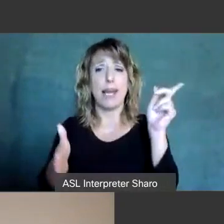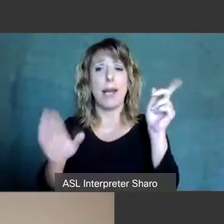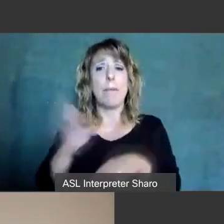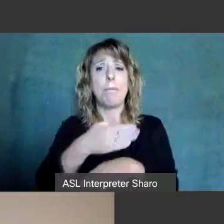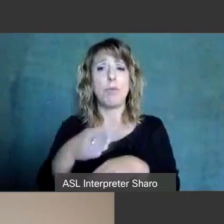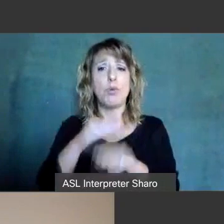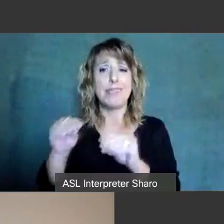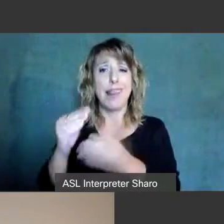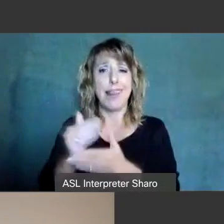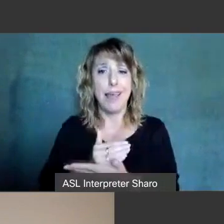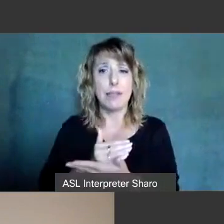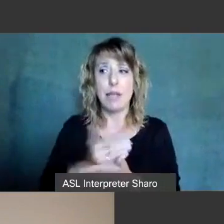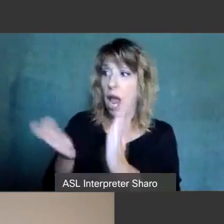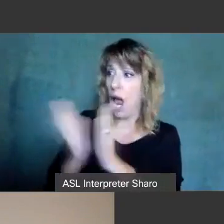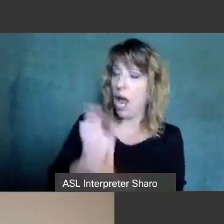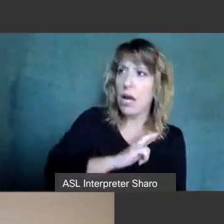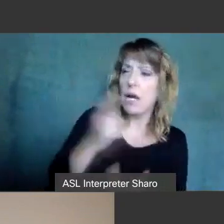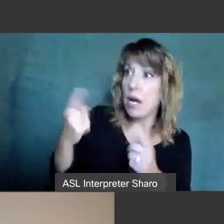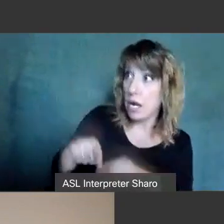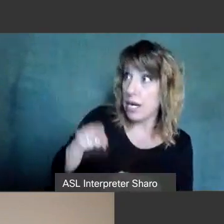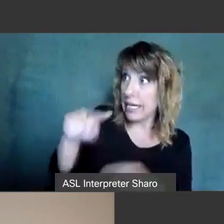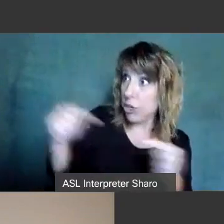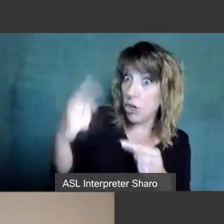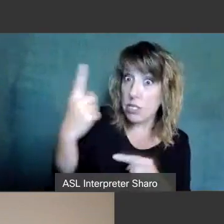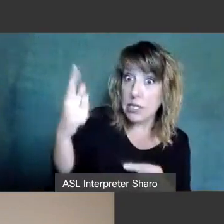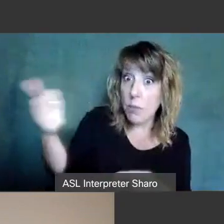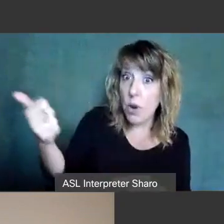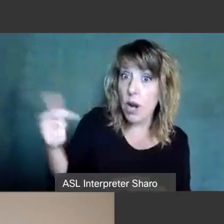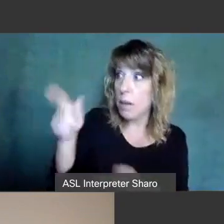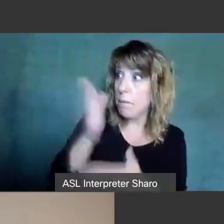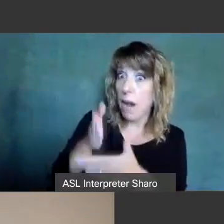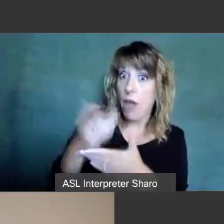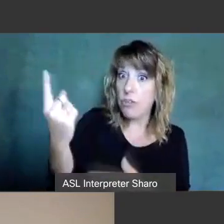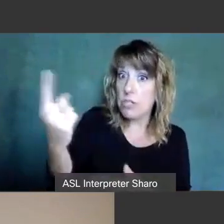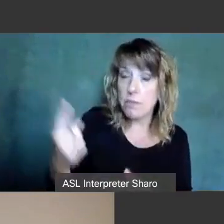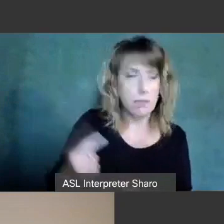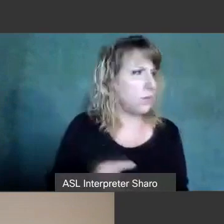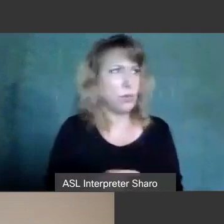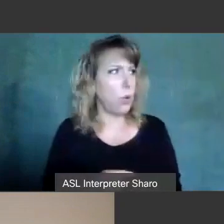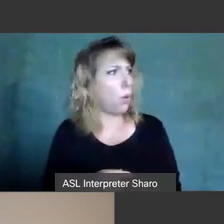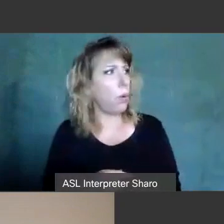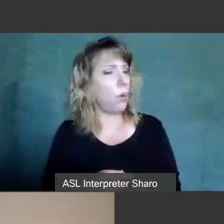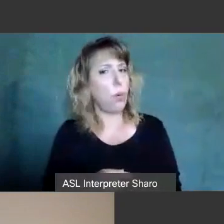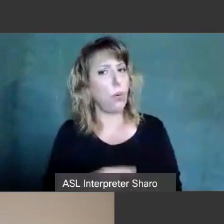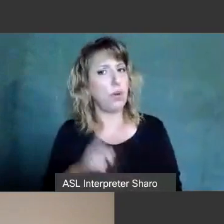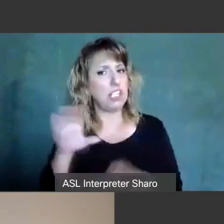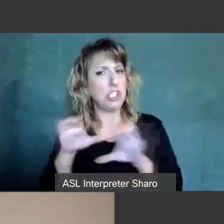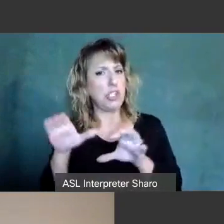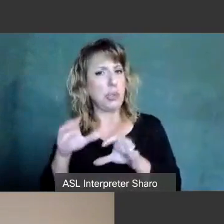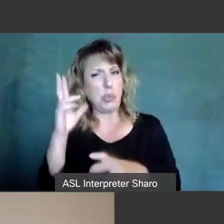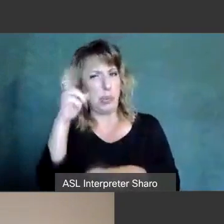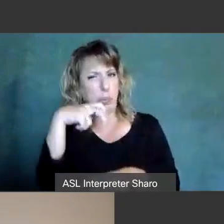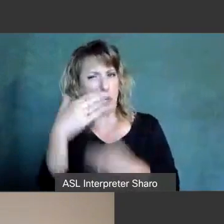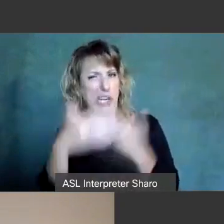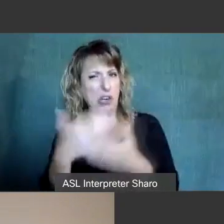and asked the officer what happened. Did he hurt anybody? Was he bothering someone? And he said no. He was doing something weird with his